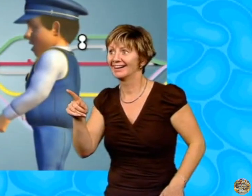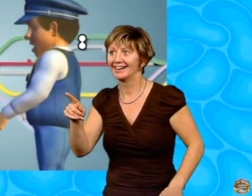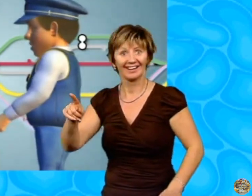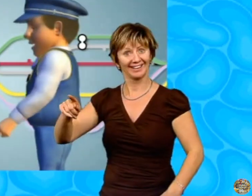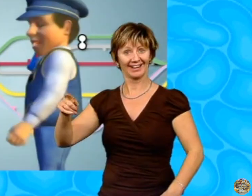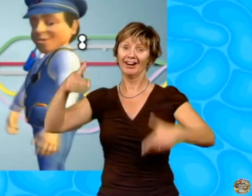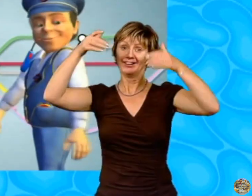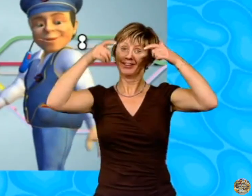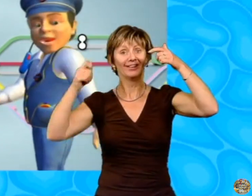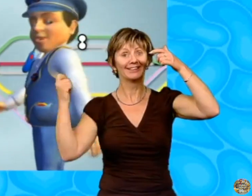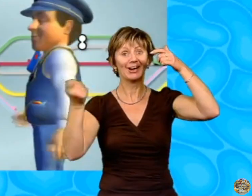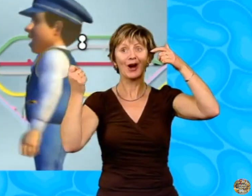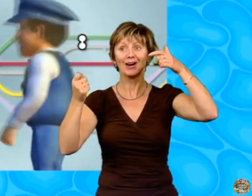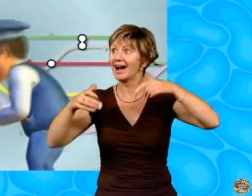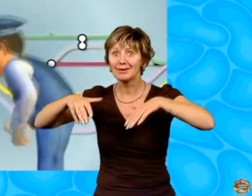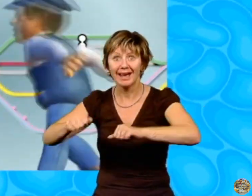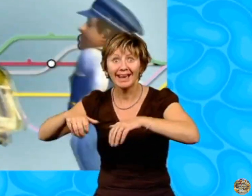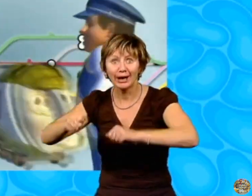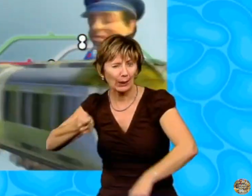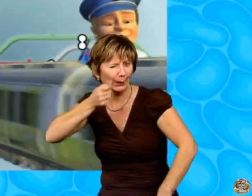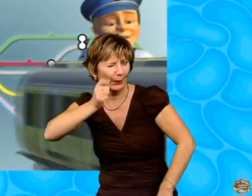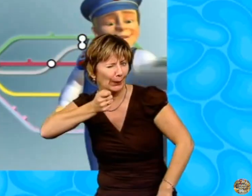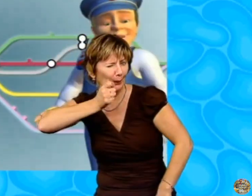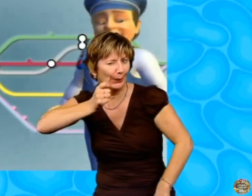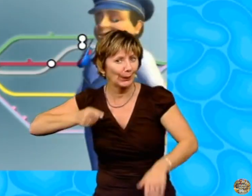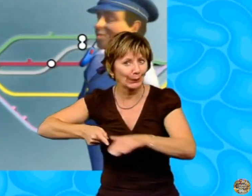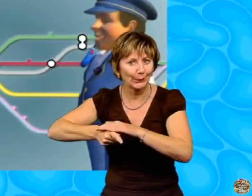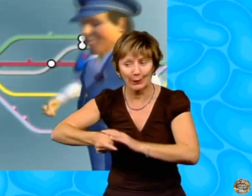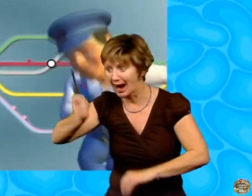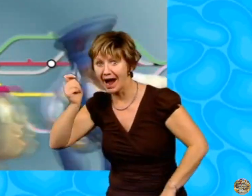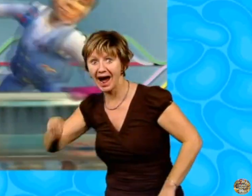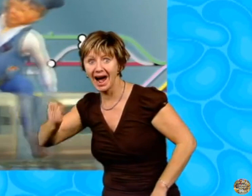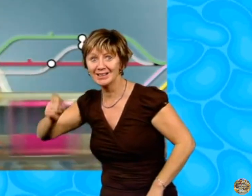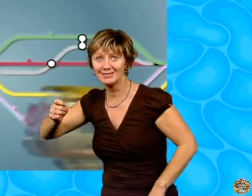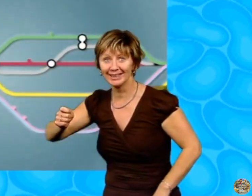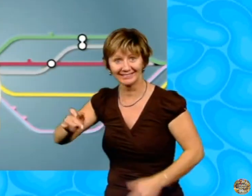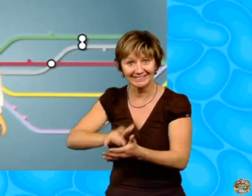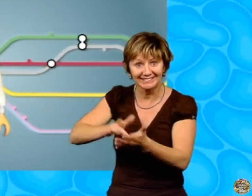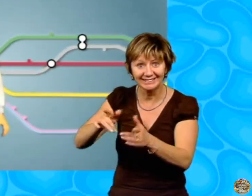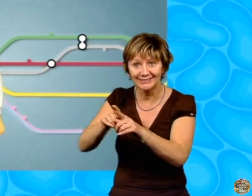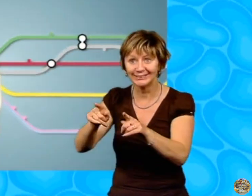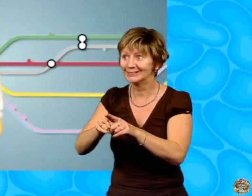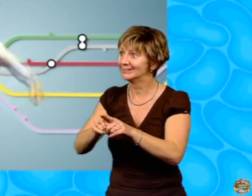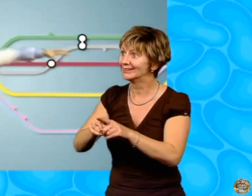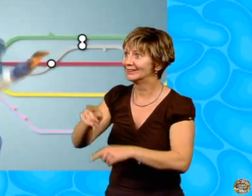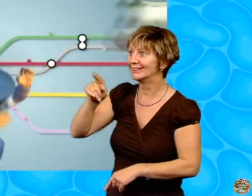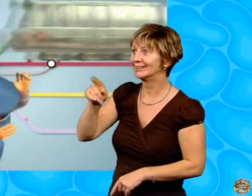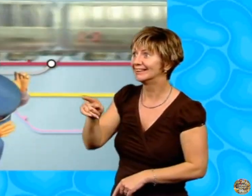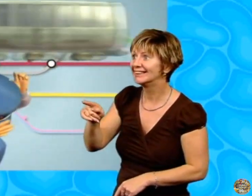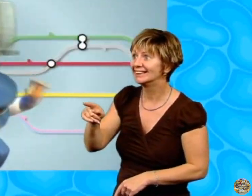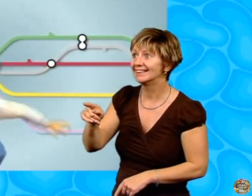Victoria and Bakerloo. Henry Smith and City too. We